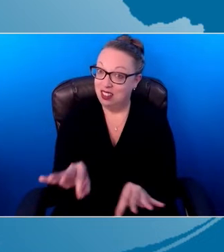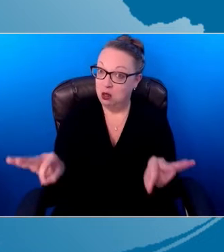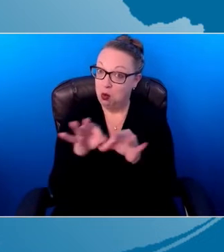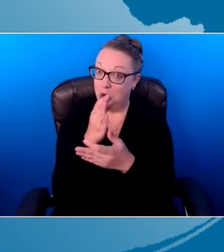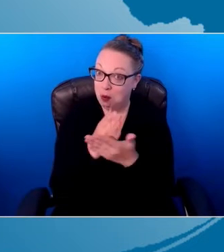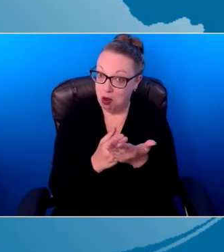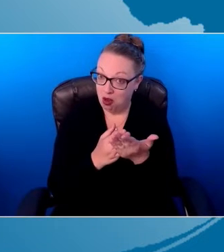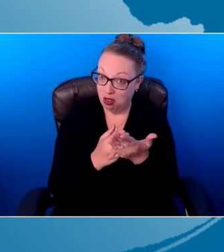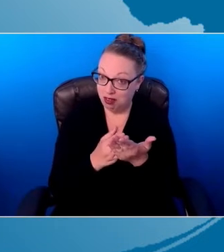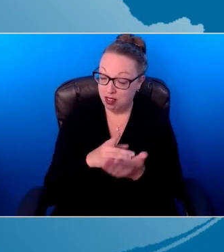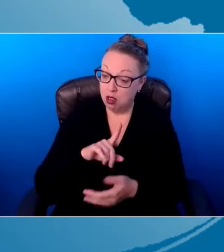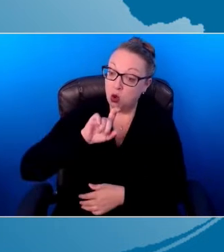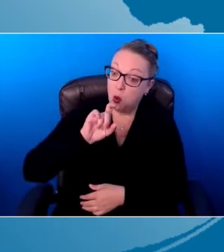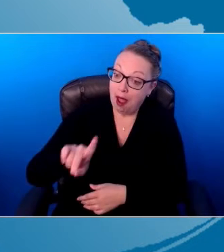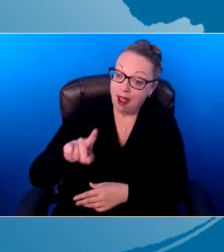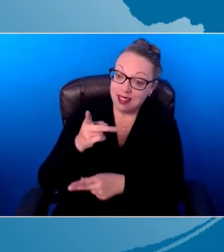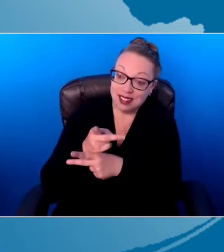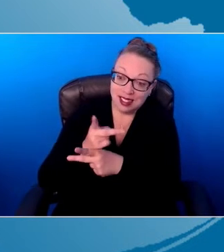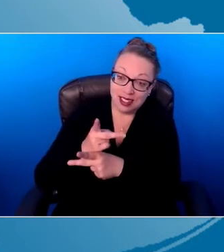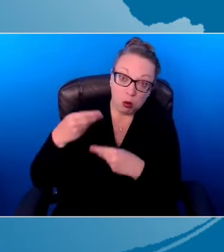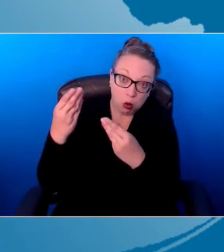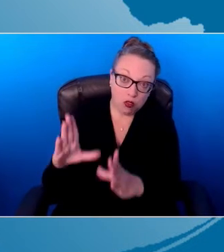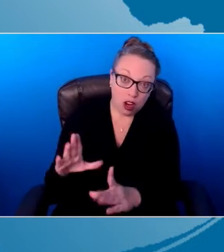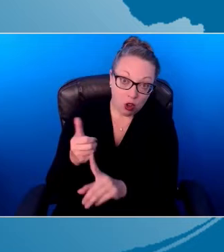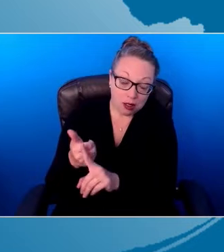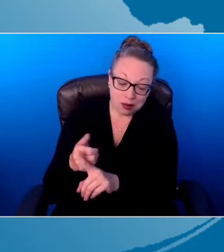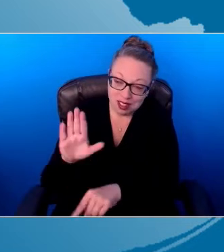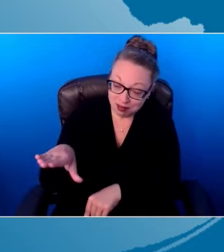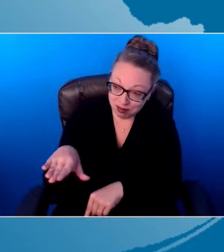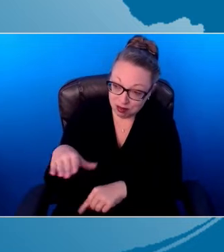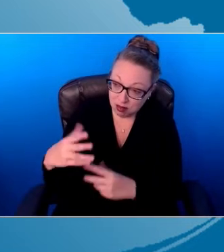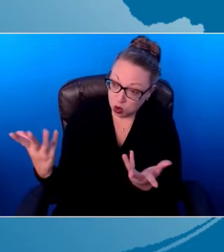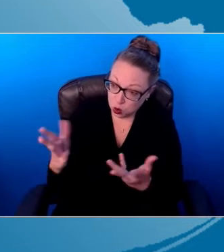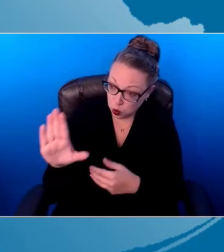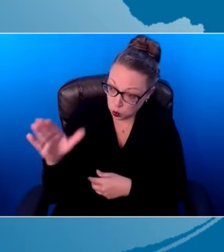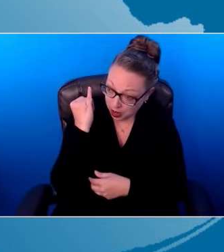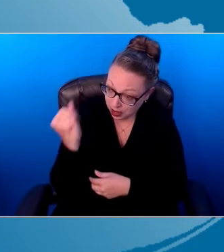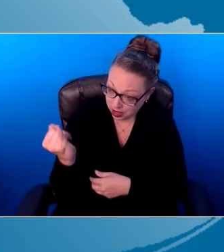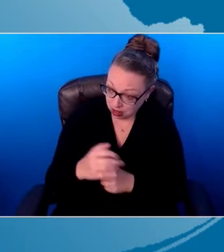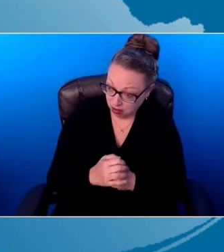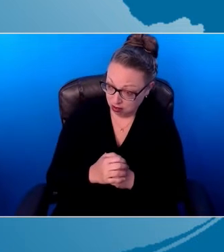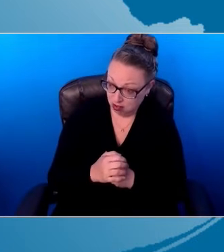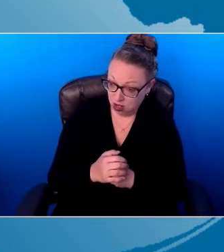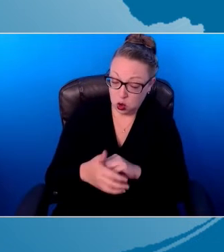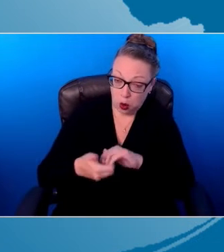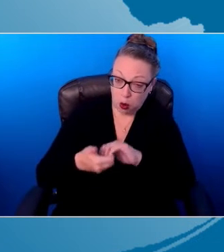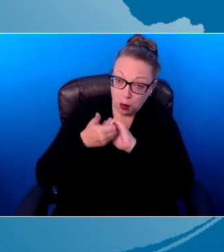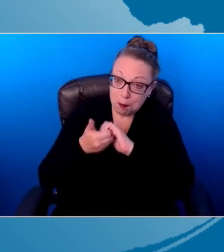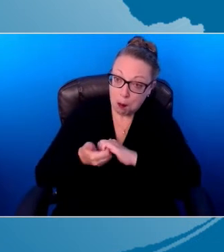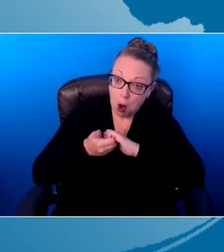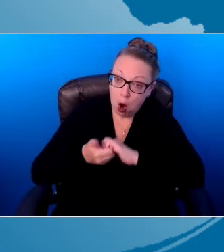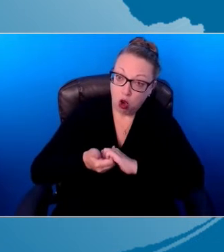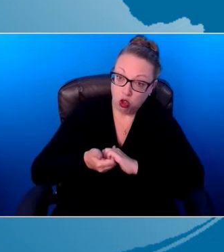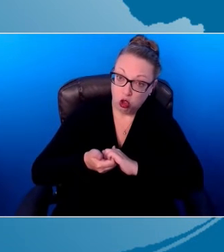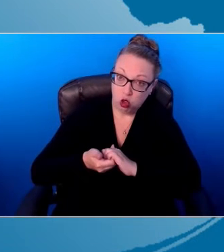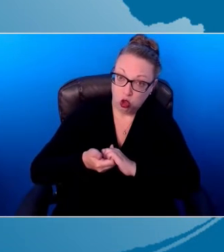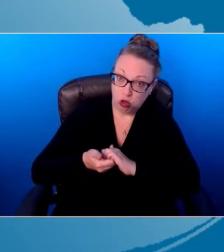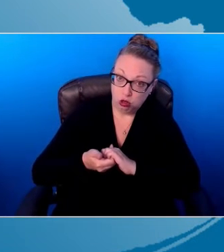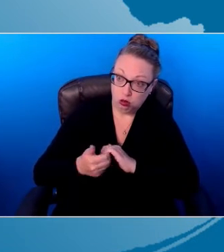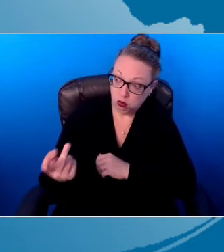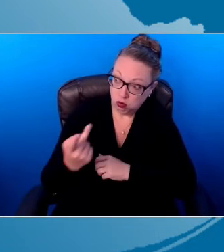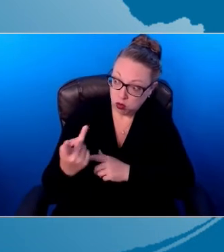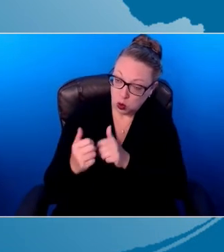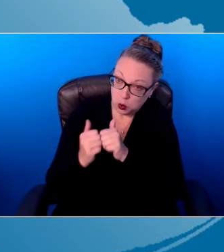ideas. We want to join with them in what they know. And because what we know is it can further support the child's learning